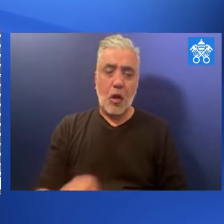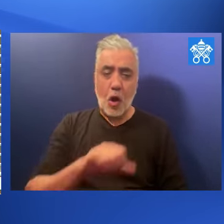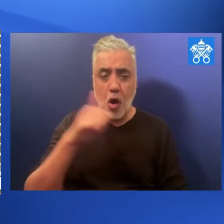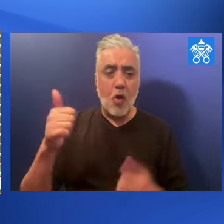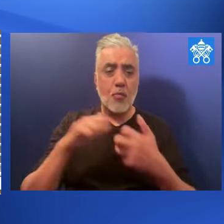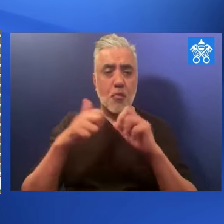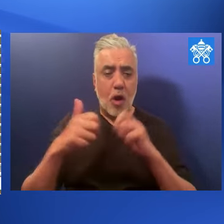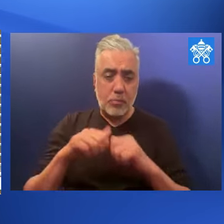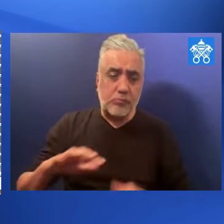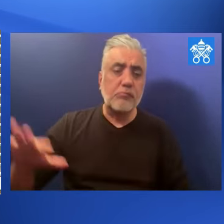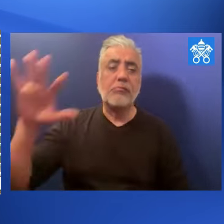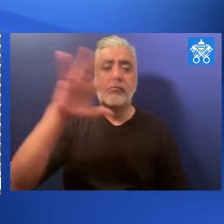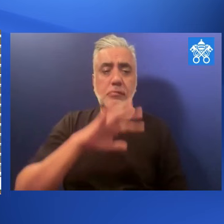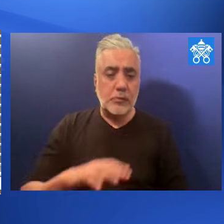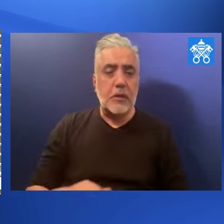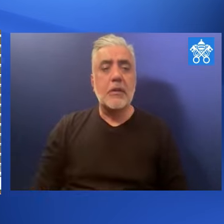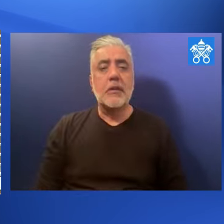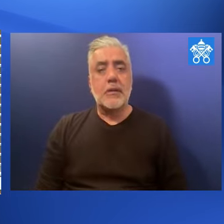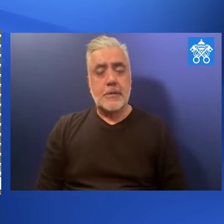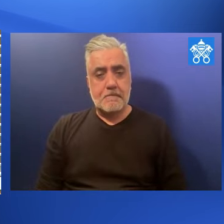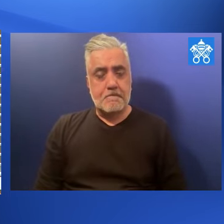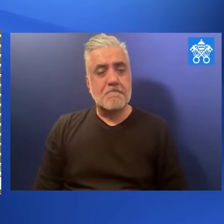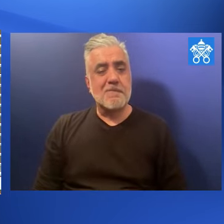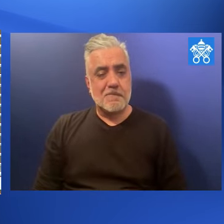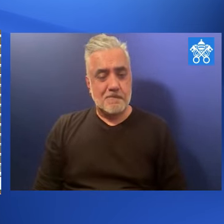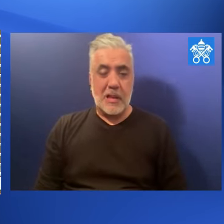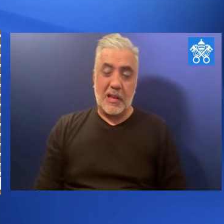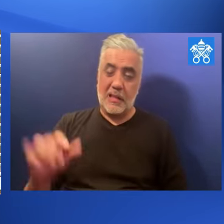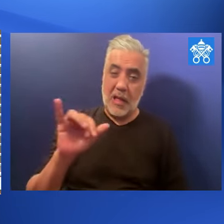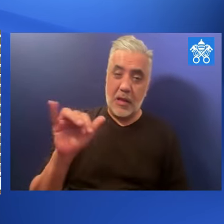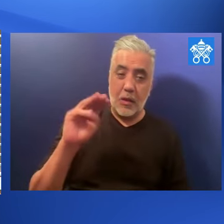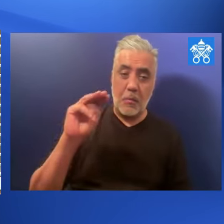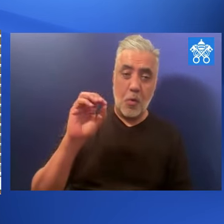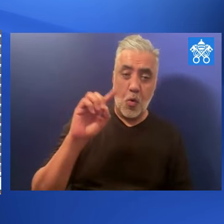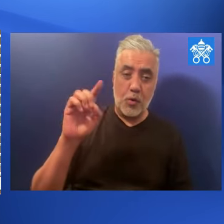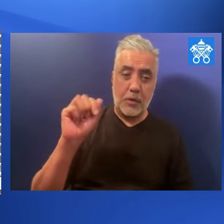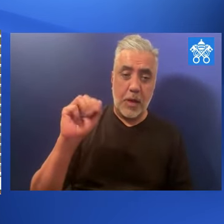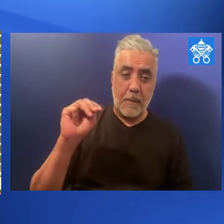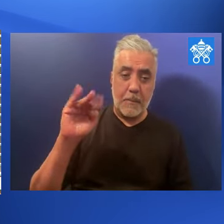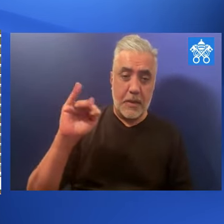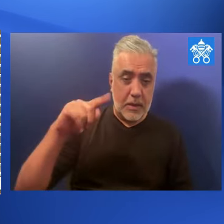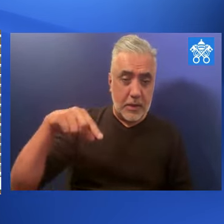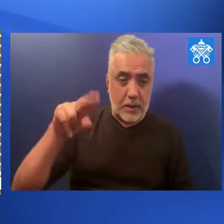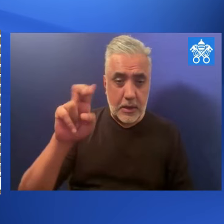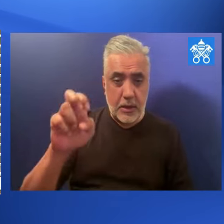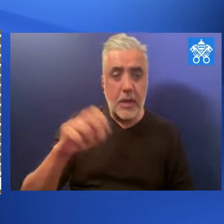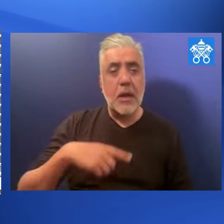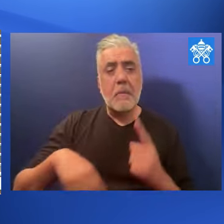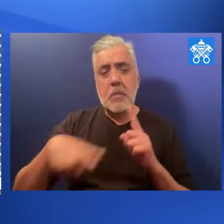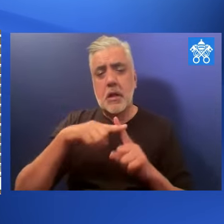and other problems in the Cabo Delgado region of Mozambique.